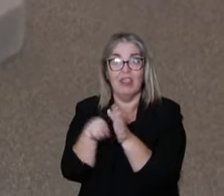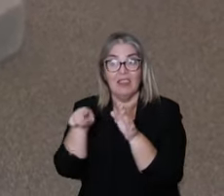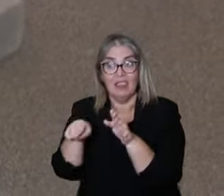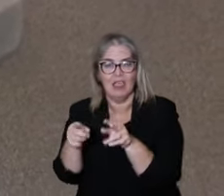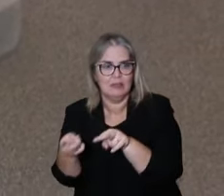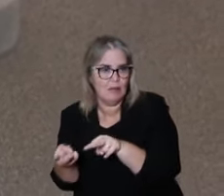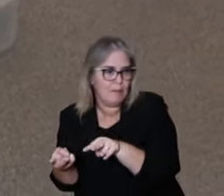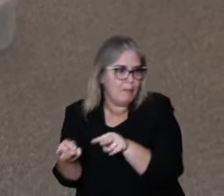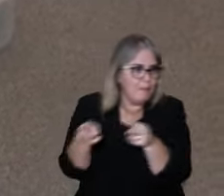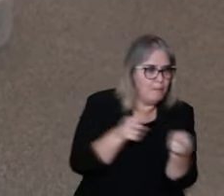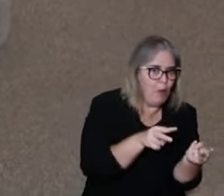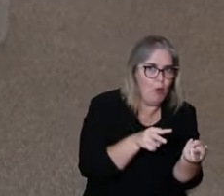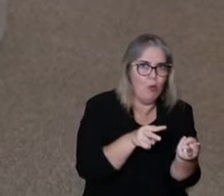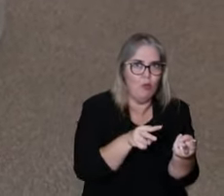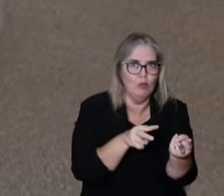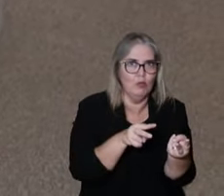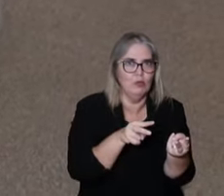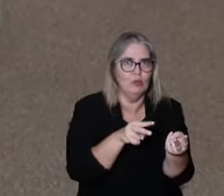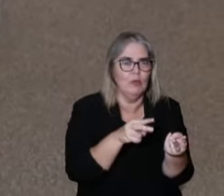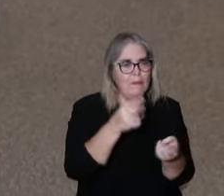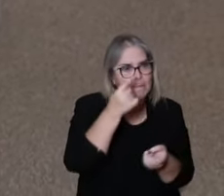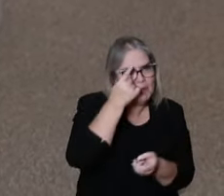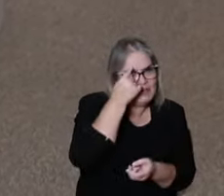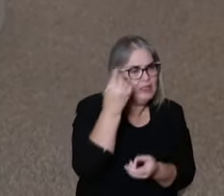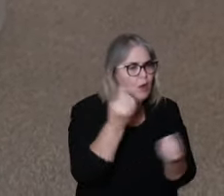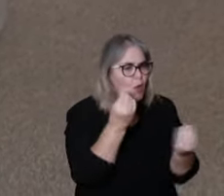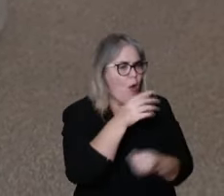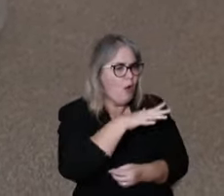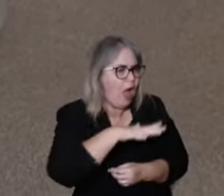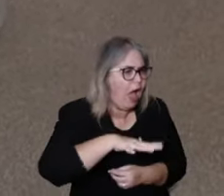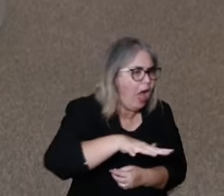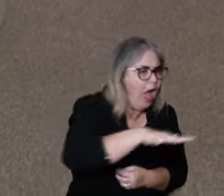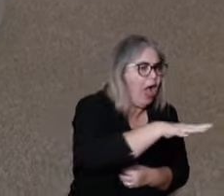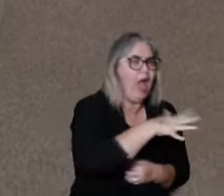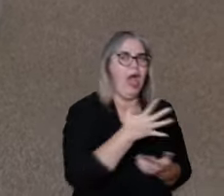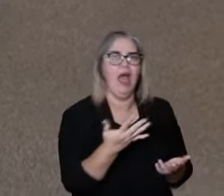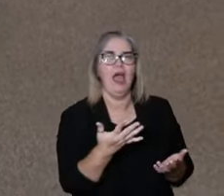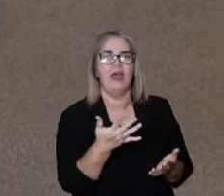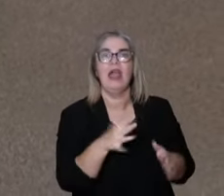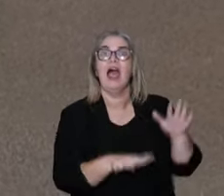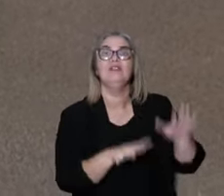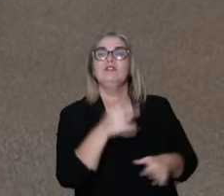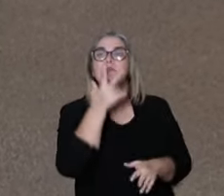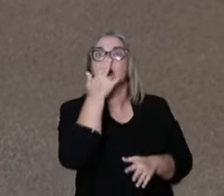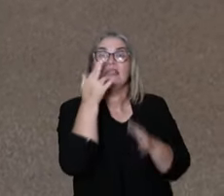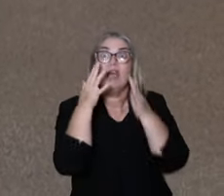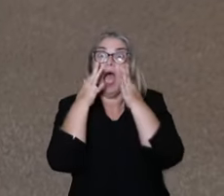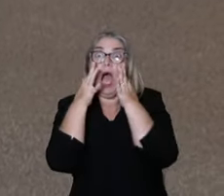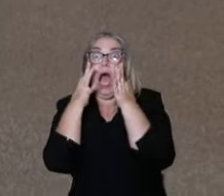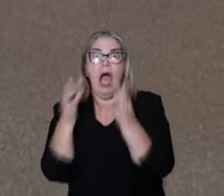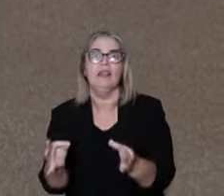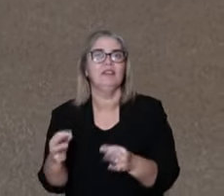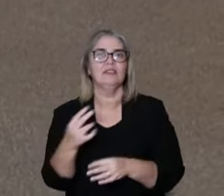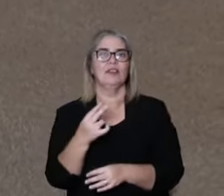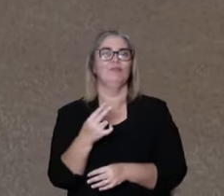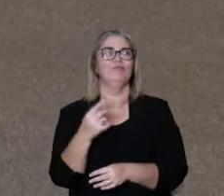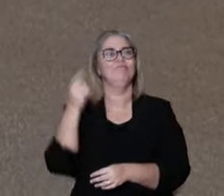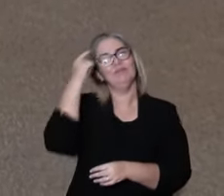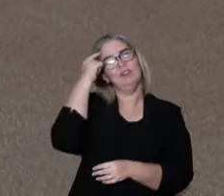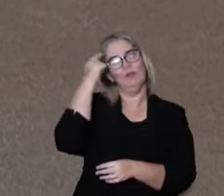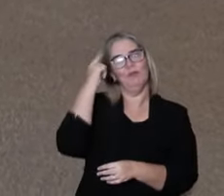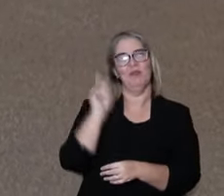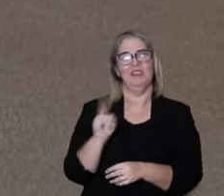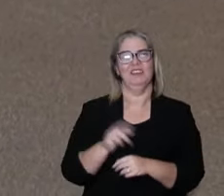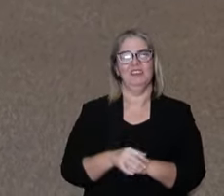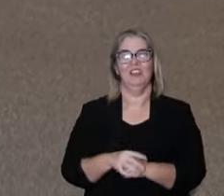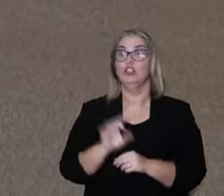And this transposition of symbolic space, that we isolate the variables to